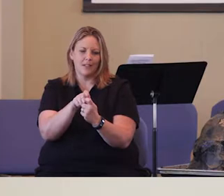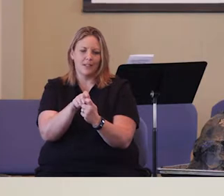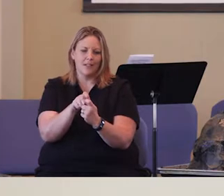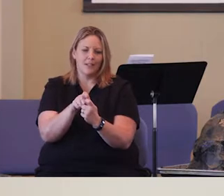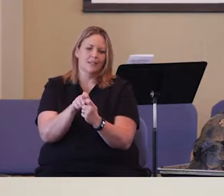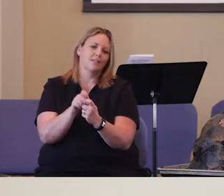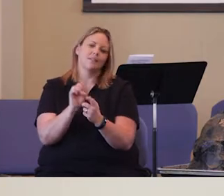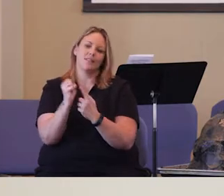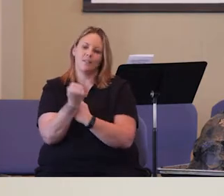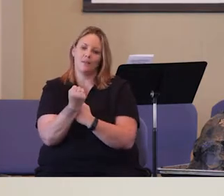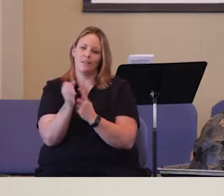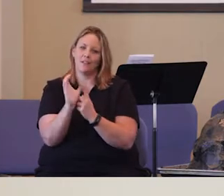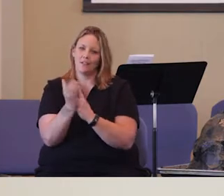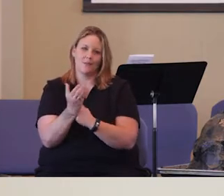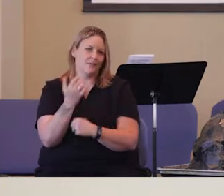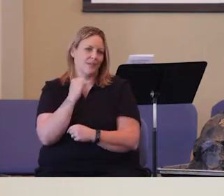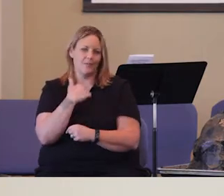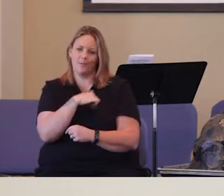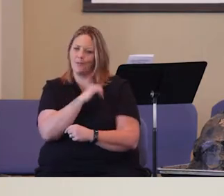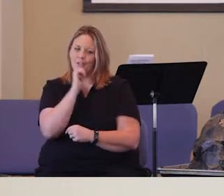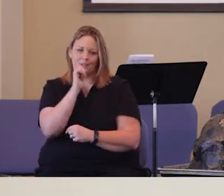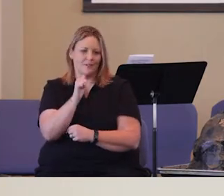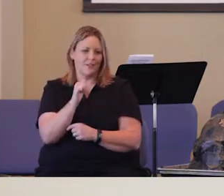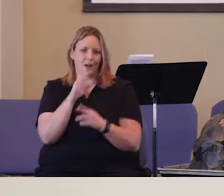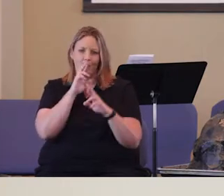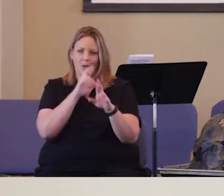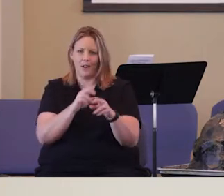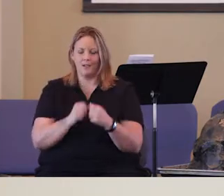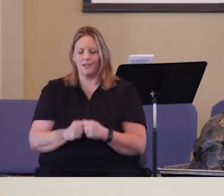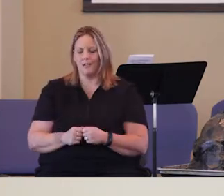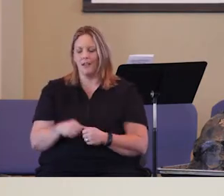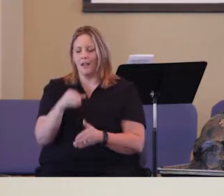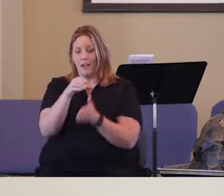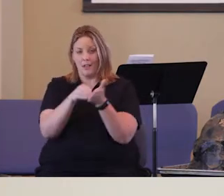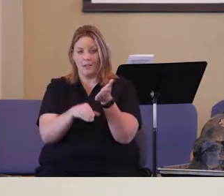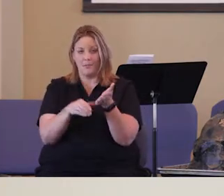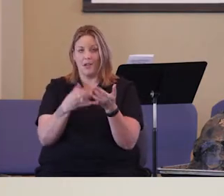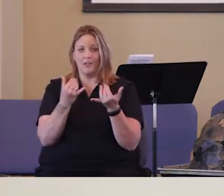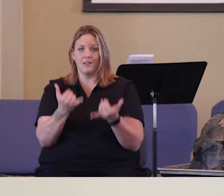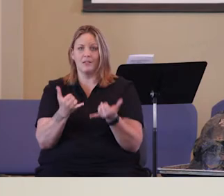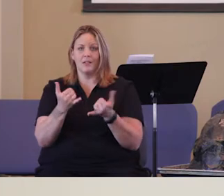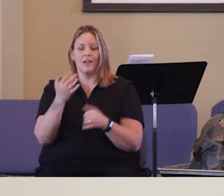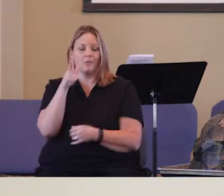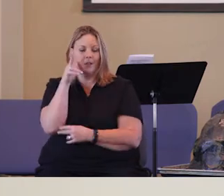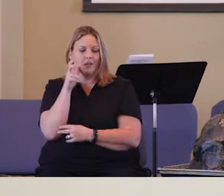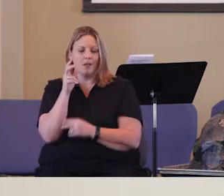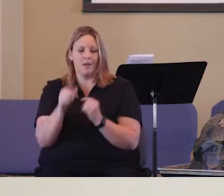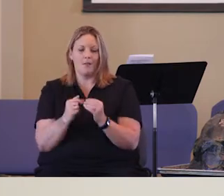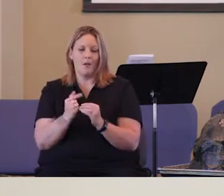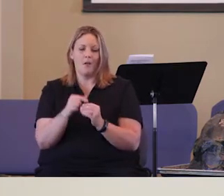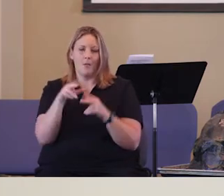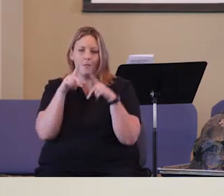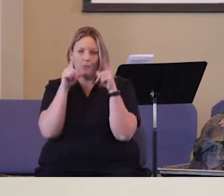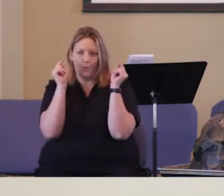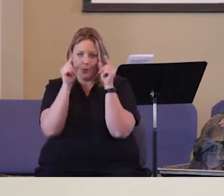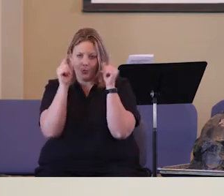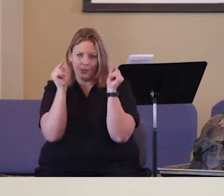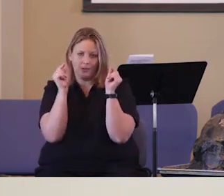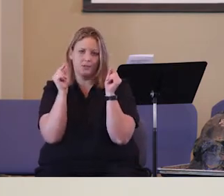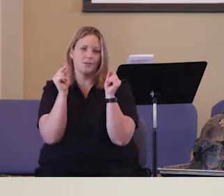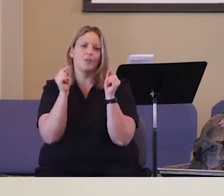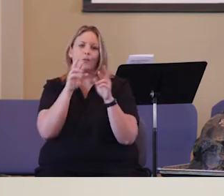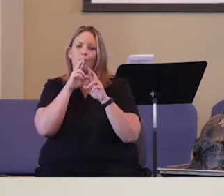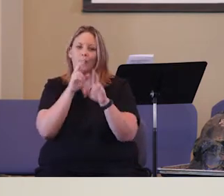we maybe shouldn't react. In our passage today, we hear about Moses who reacted in a way that